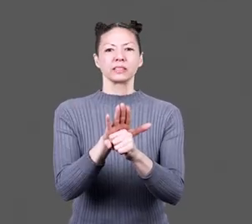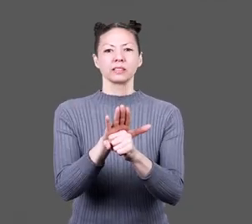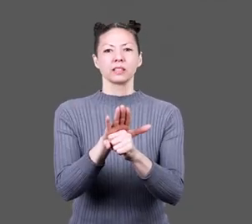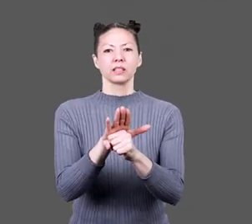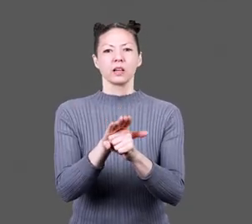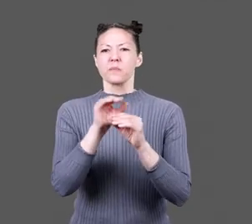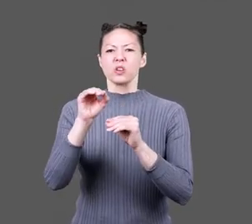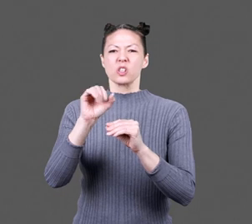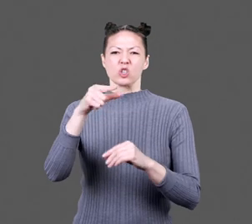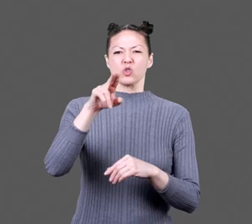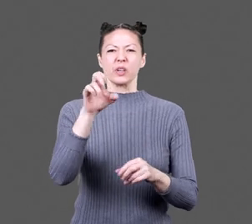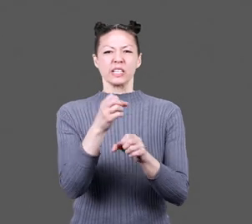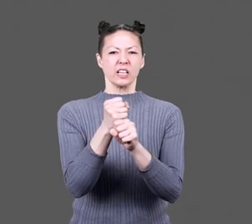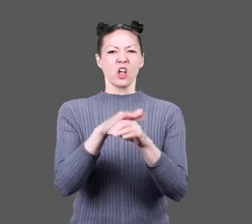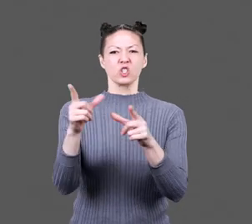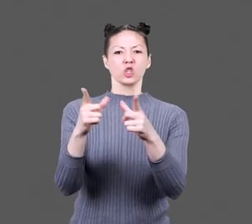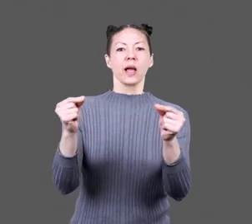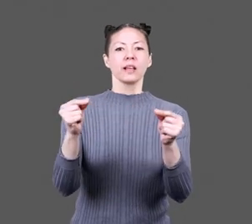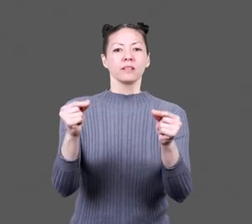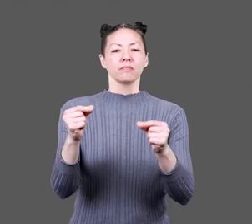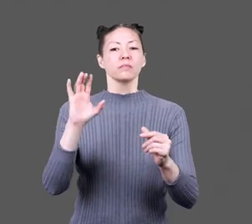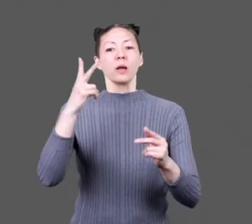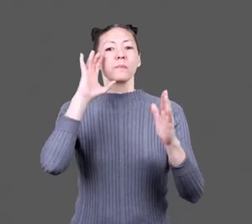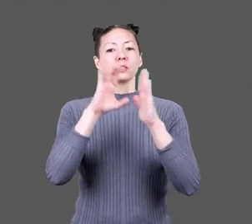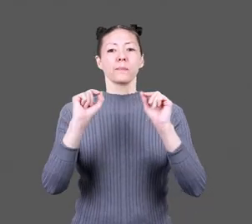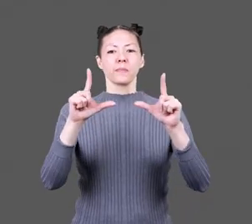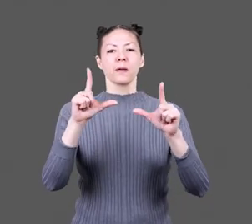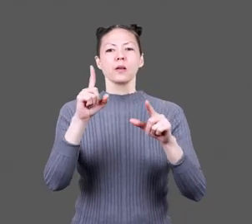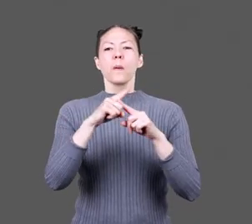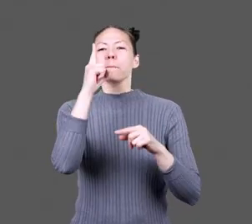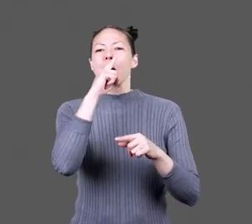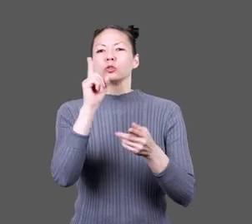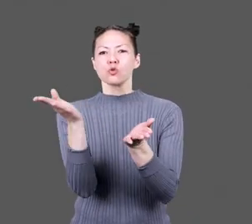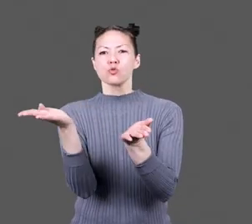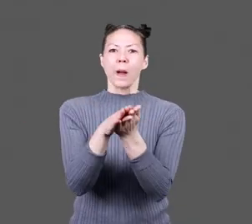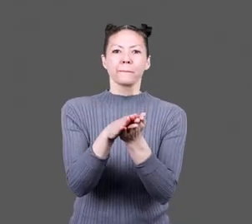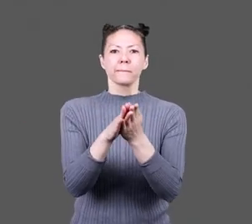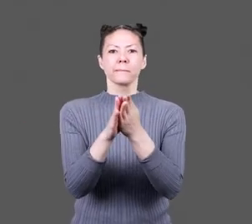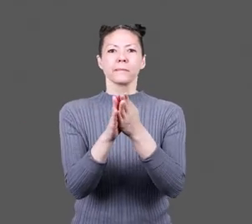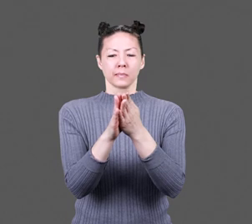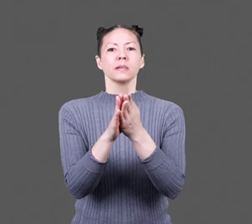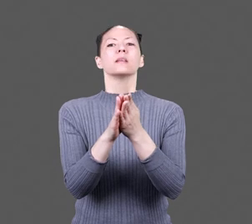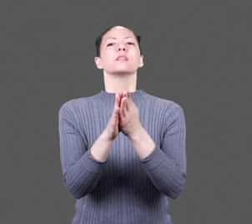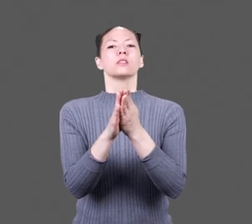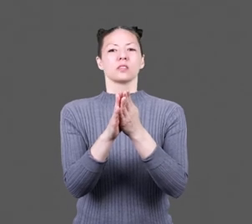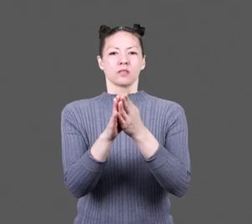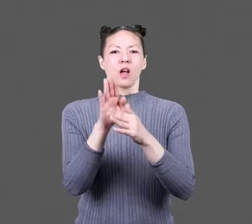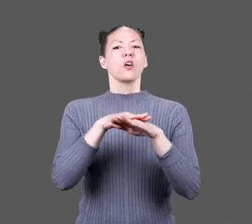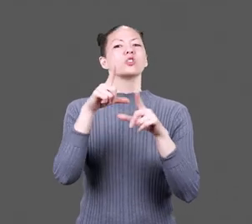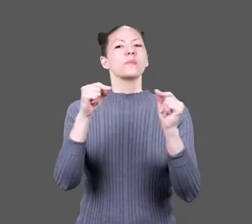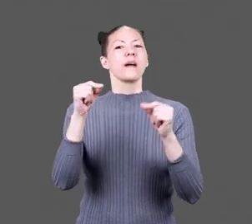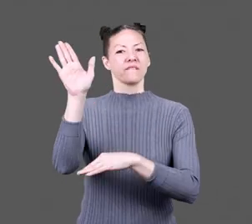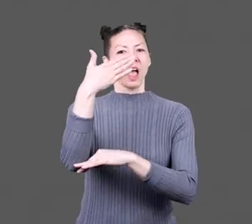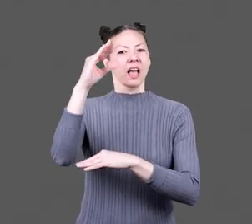the promise. Put the squeeze on the Japanese. On the second, a mousetrap labeled material conservation snaps shut on a